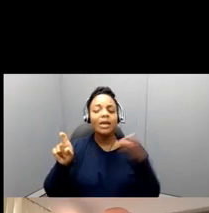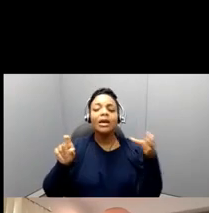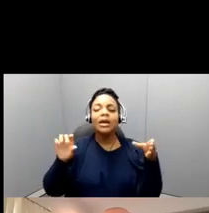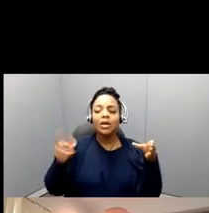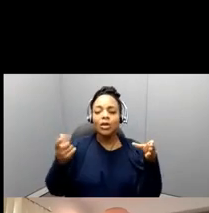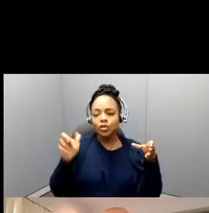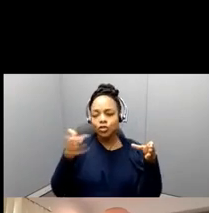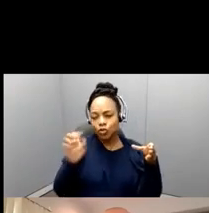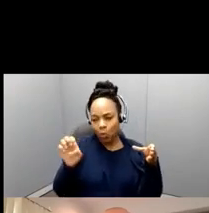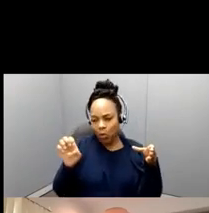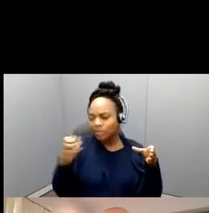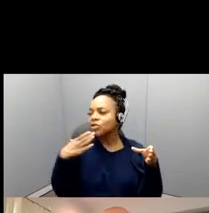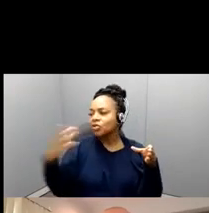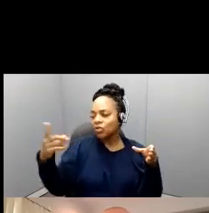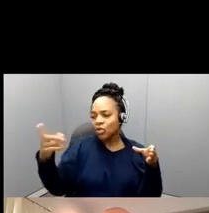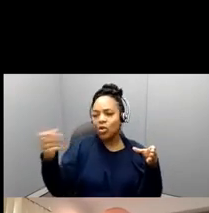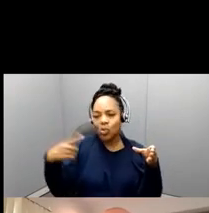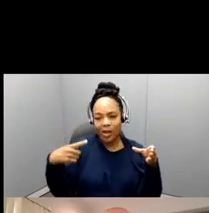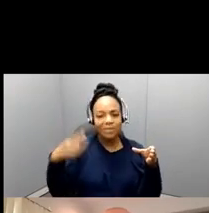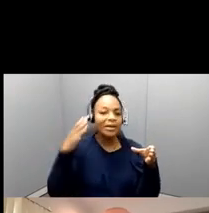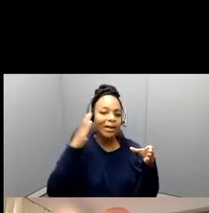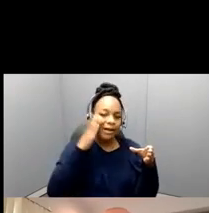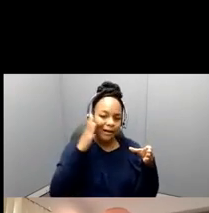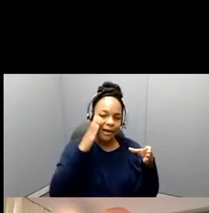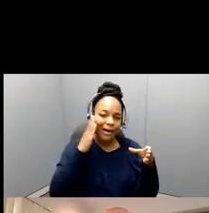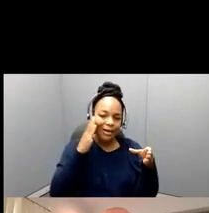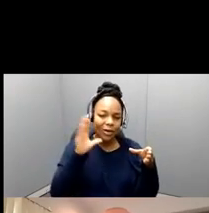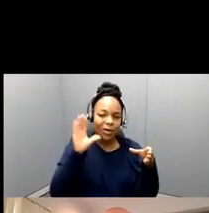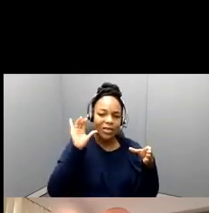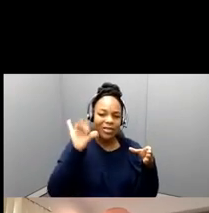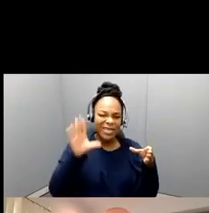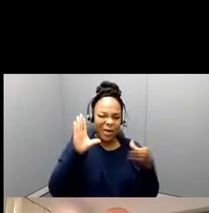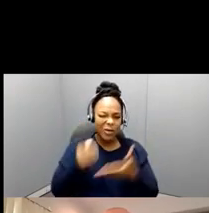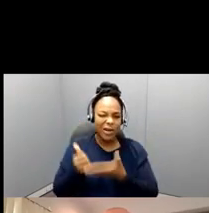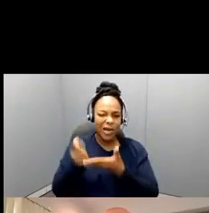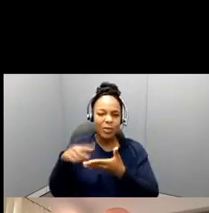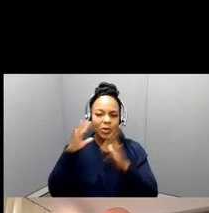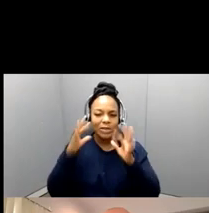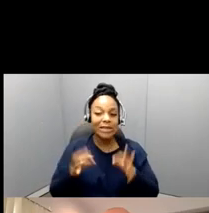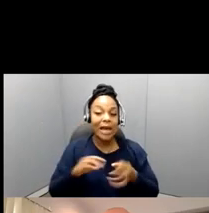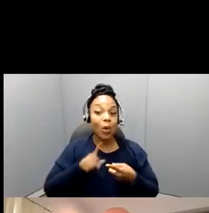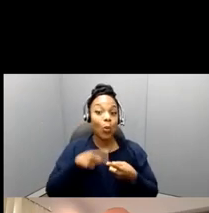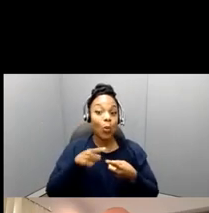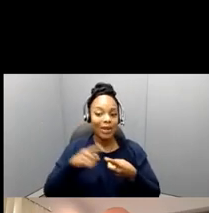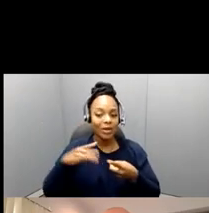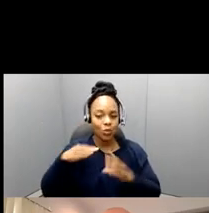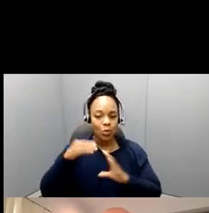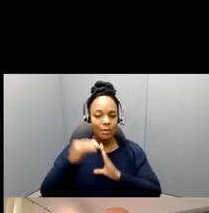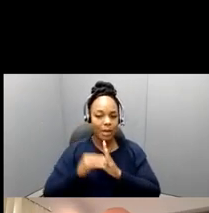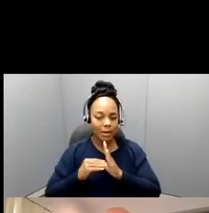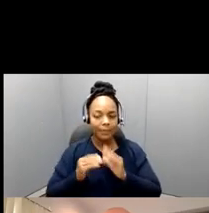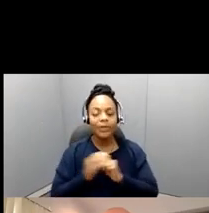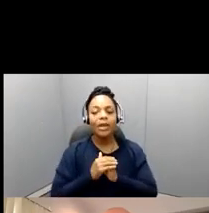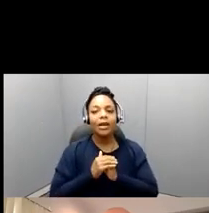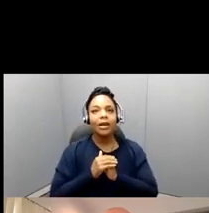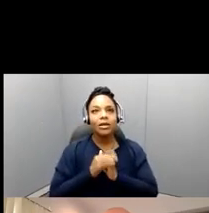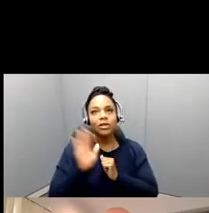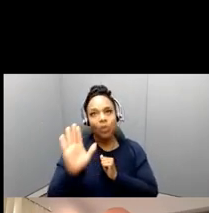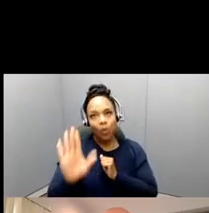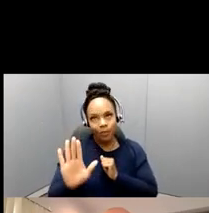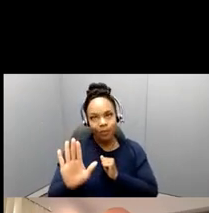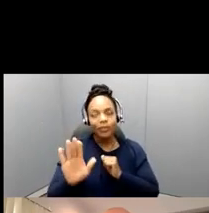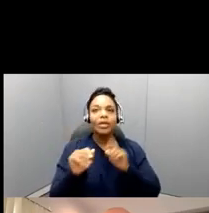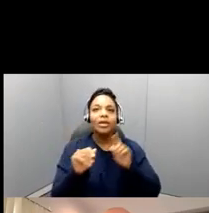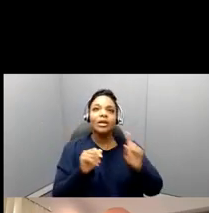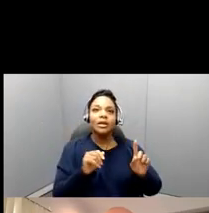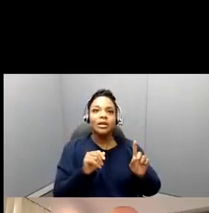and, and when you apply, um, where, but I'm going to stop and say, so, the earliest we will start, you think about